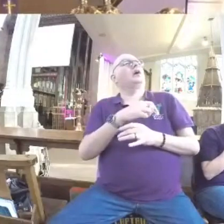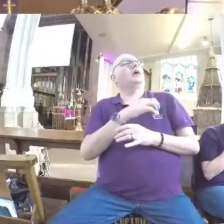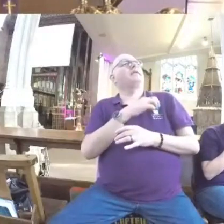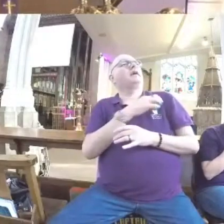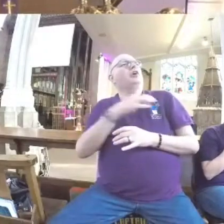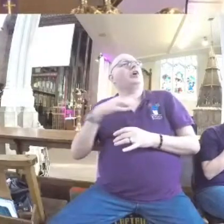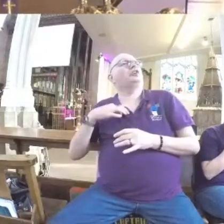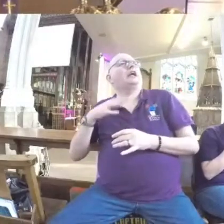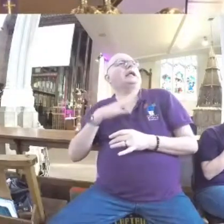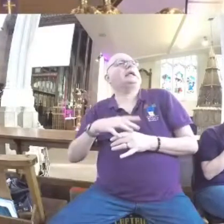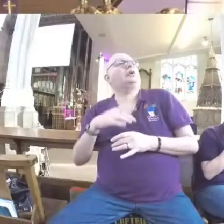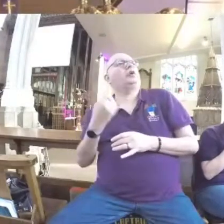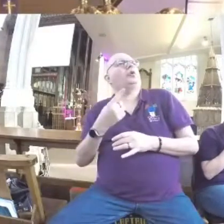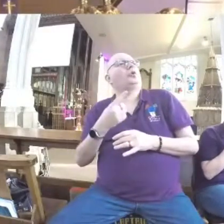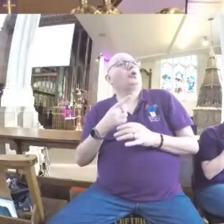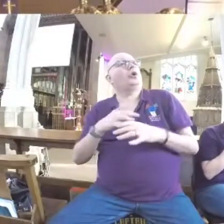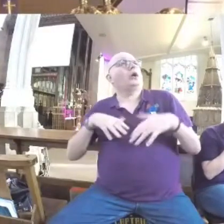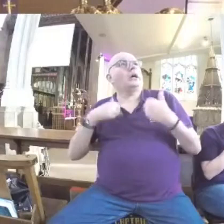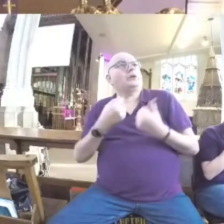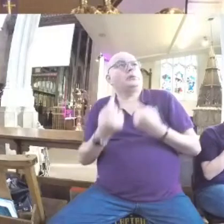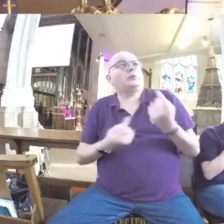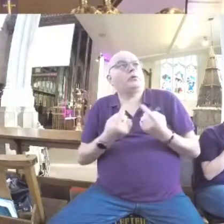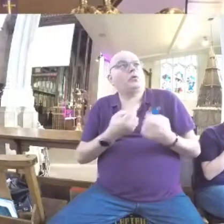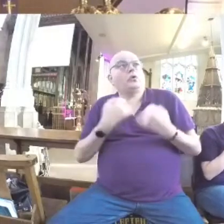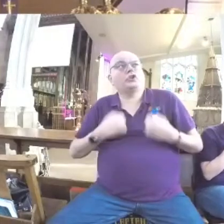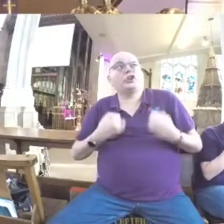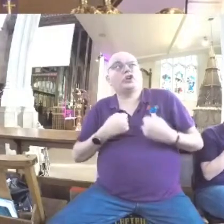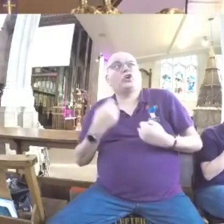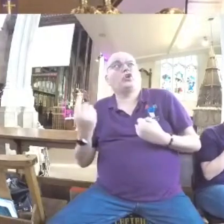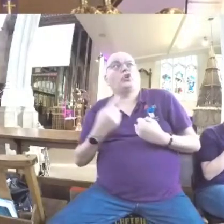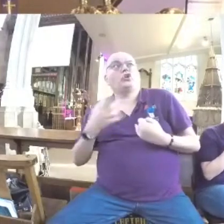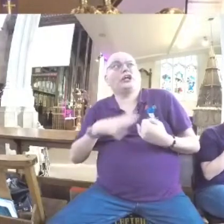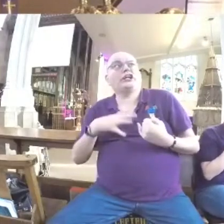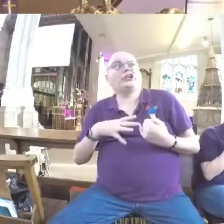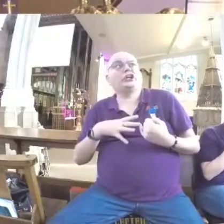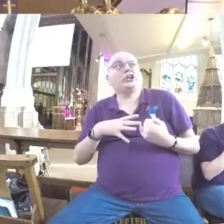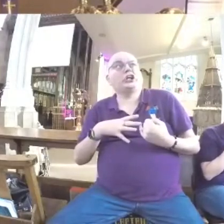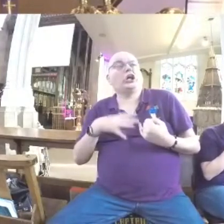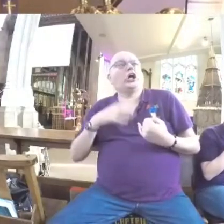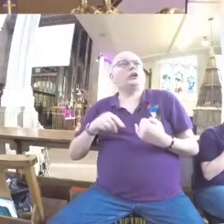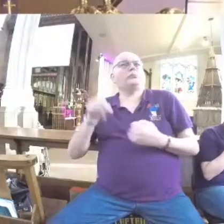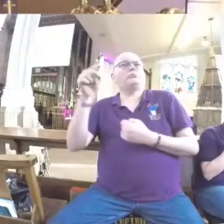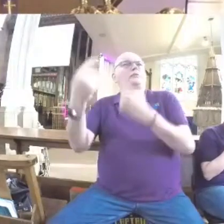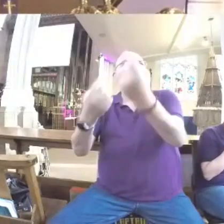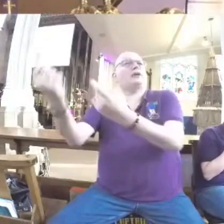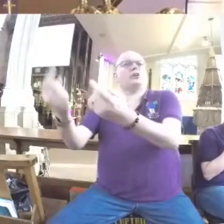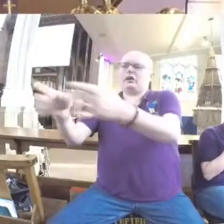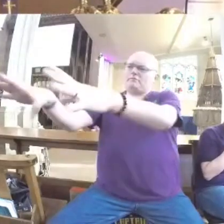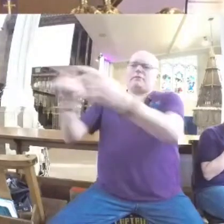The healthy or the sick? I'm here inviting outsiders, not insiders.